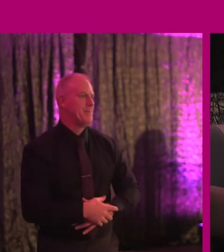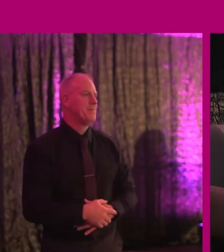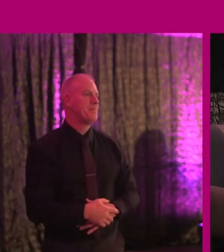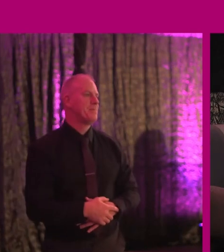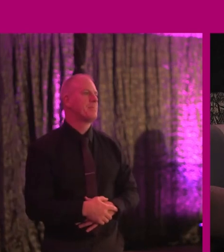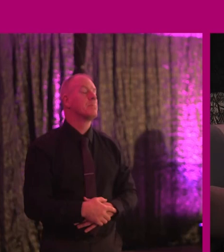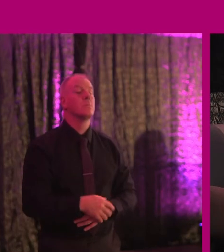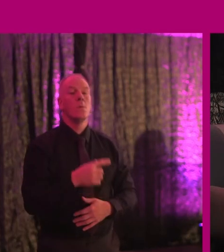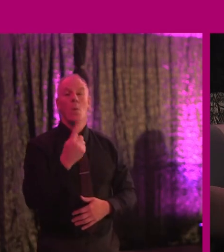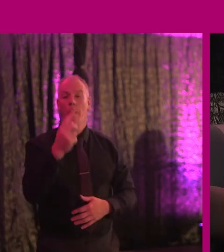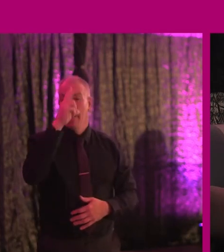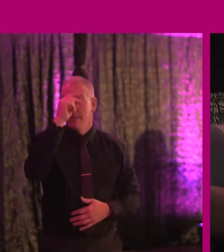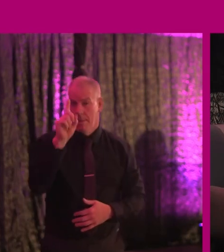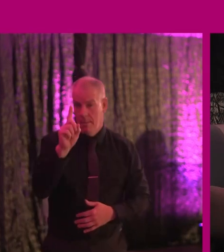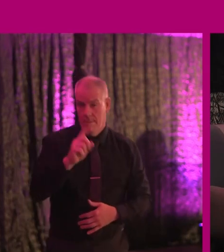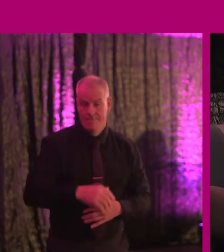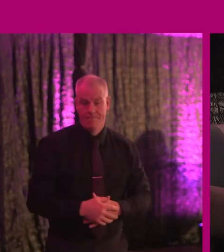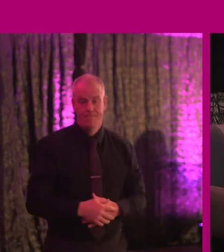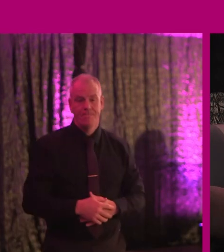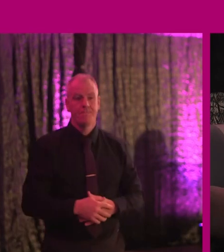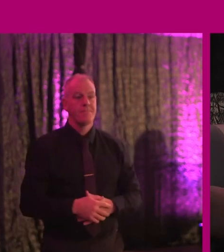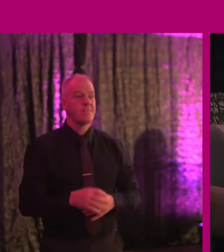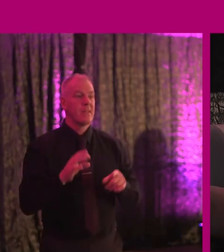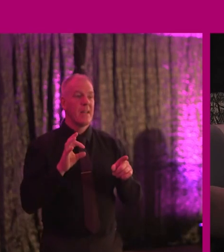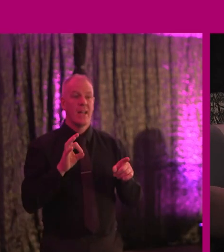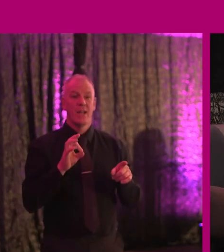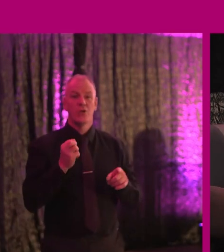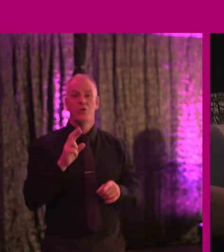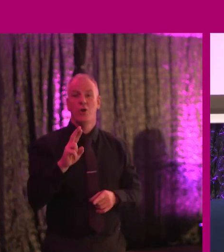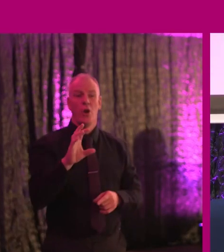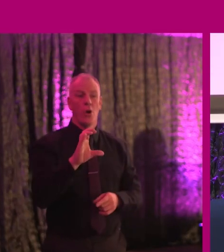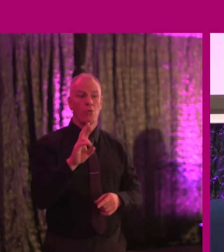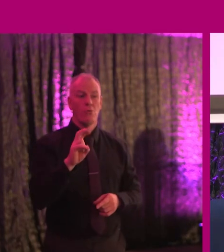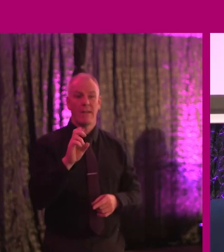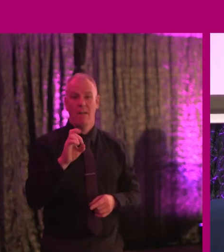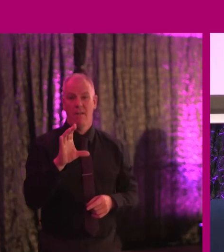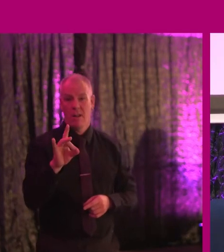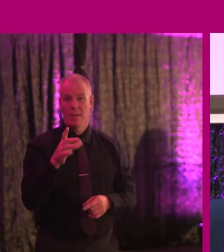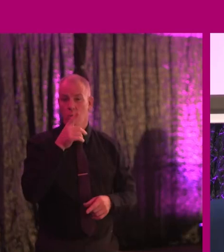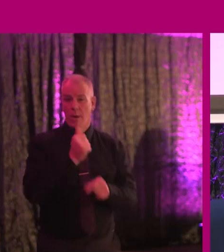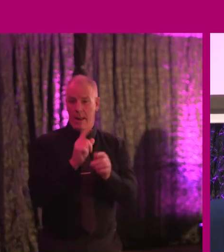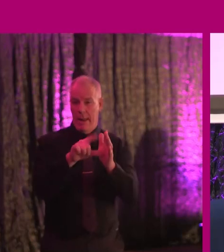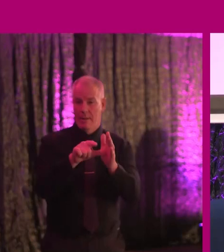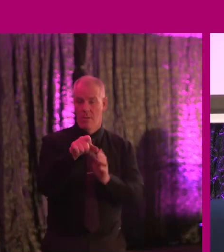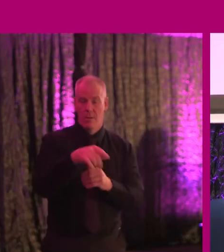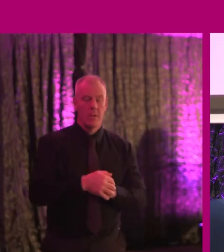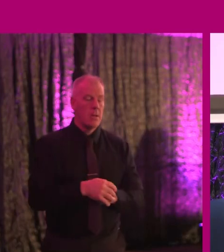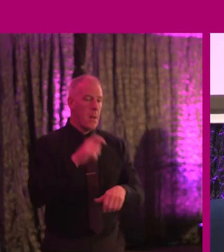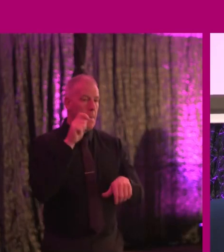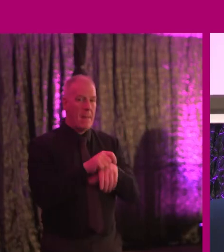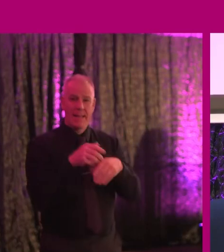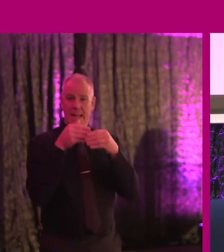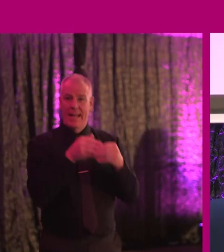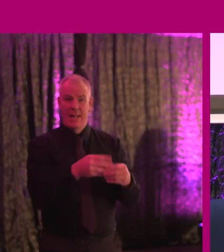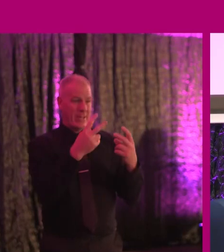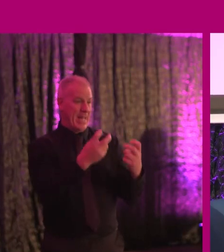I'm going to give an example for a second. And like you're going to have Gerard Craddock speaking. So like seriously, we've got one of the best leaders sitting in